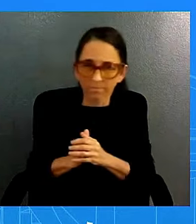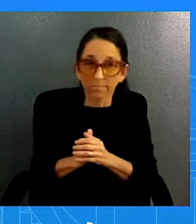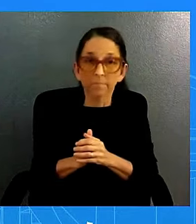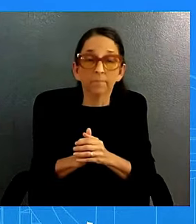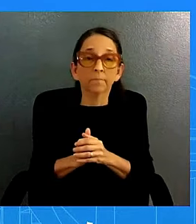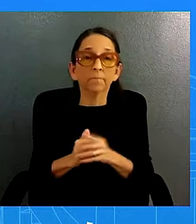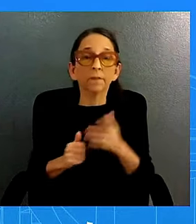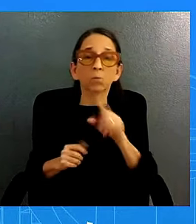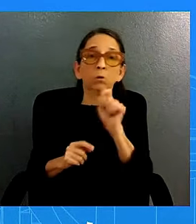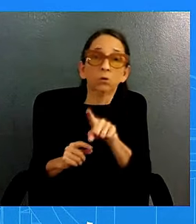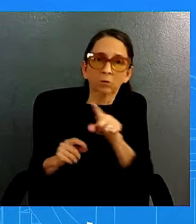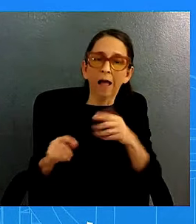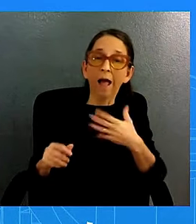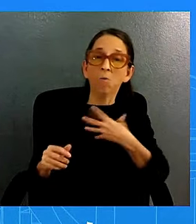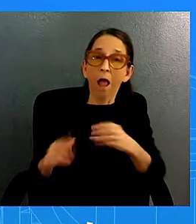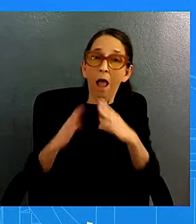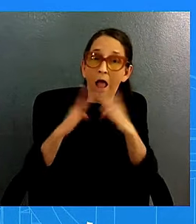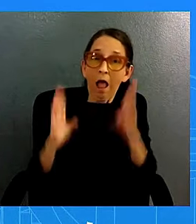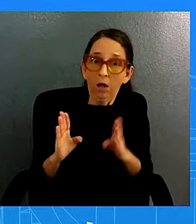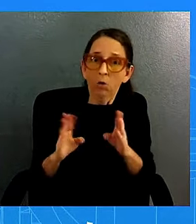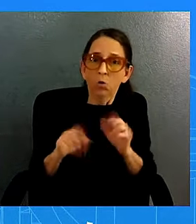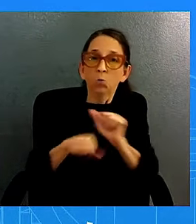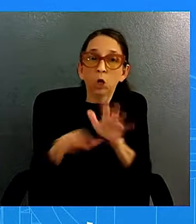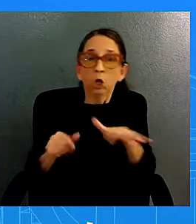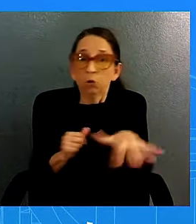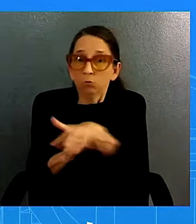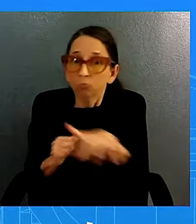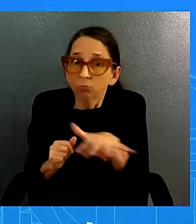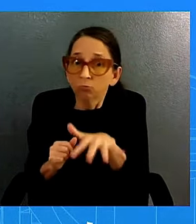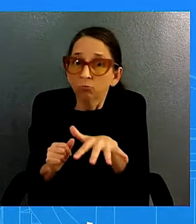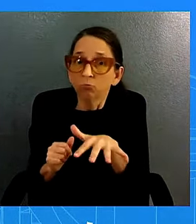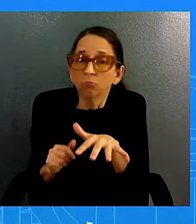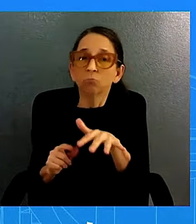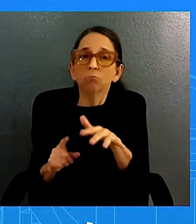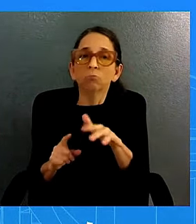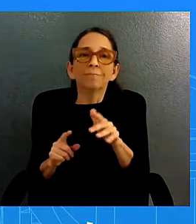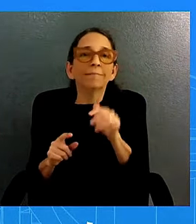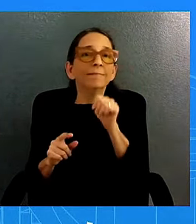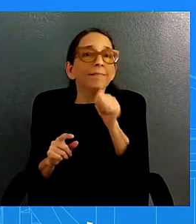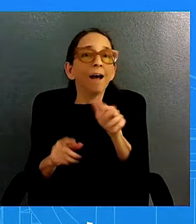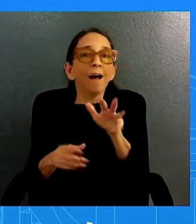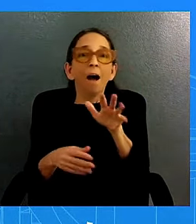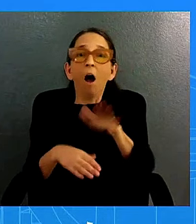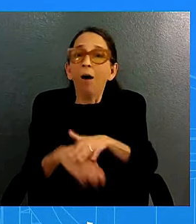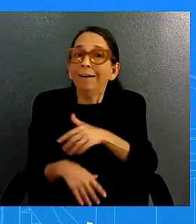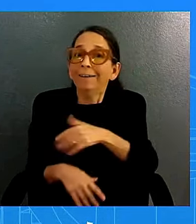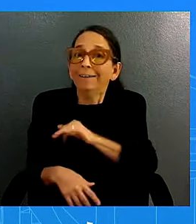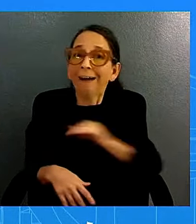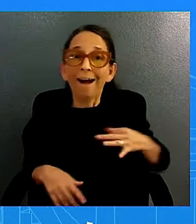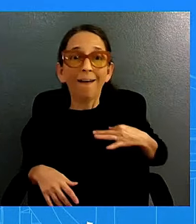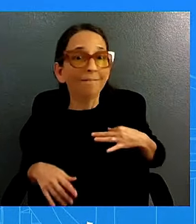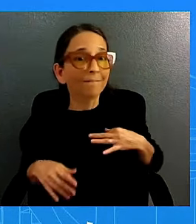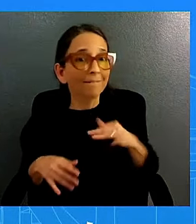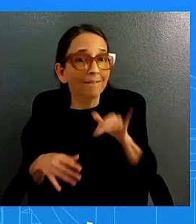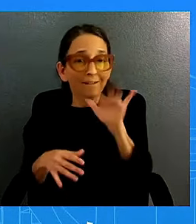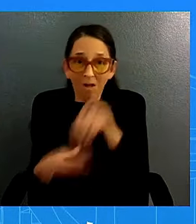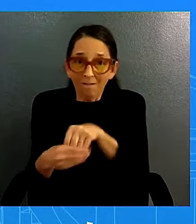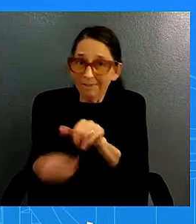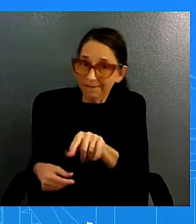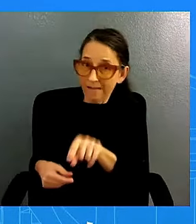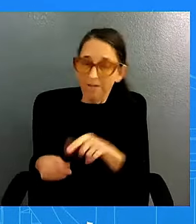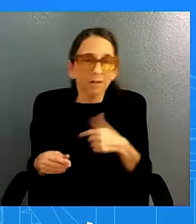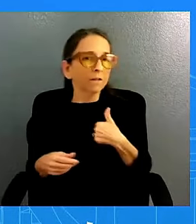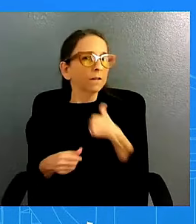contacted through their personal email you couldn't say you have to speak to fbi odni instead on this one regarding the quad is the vice president